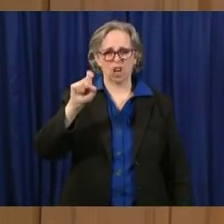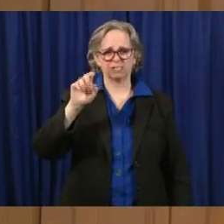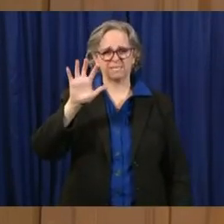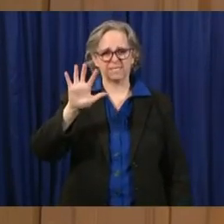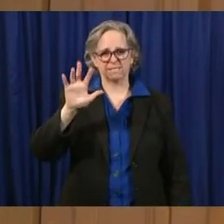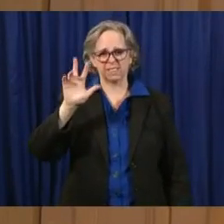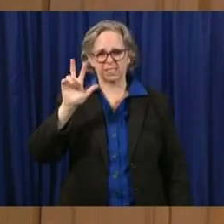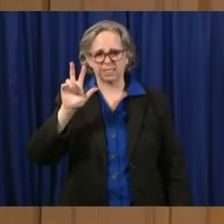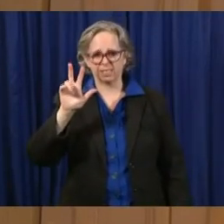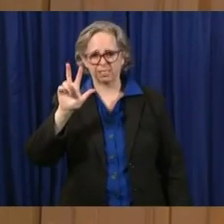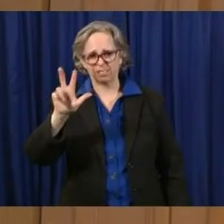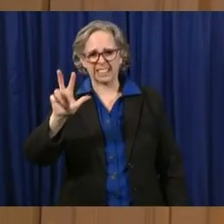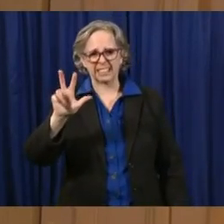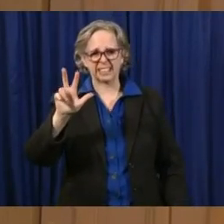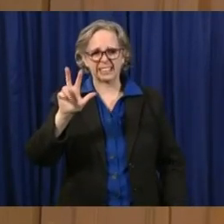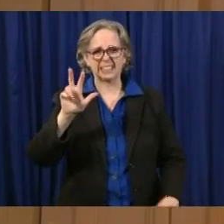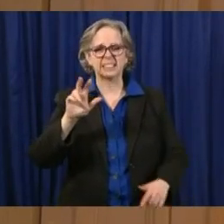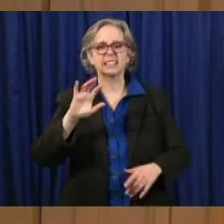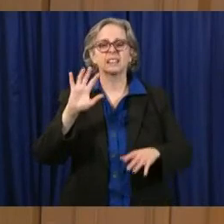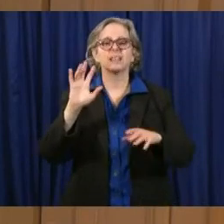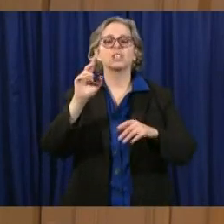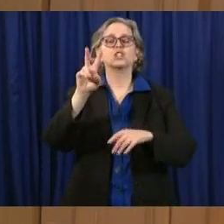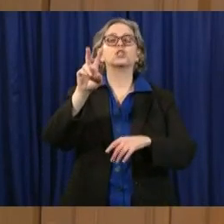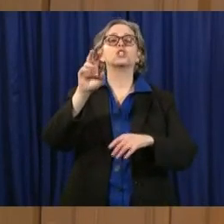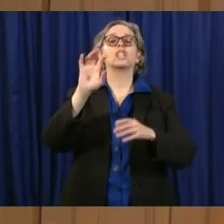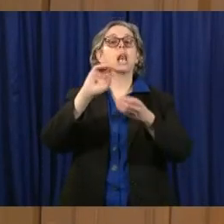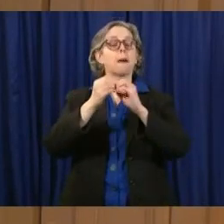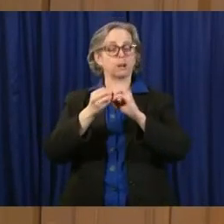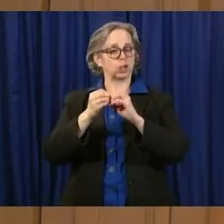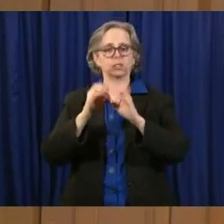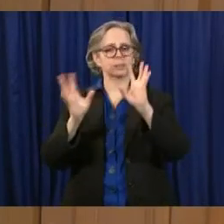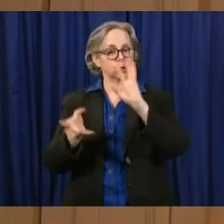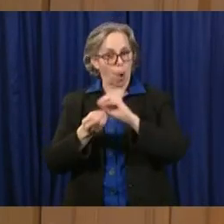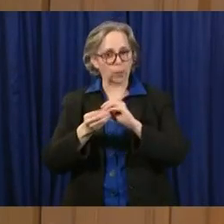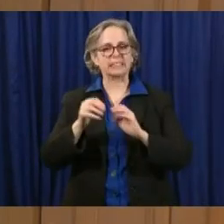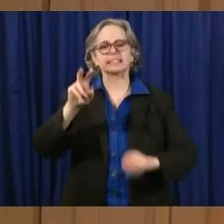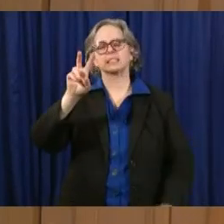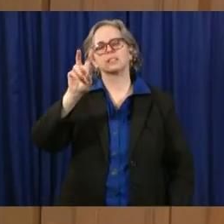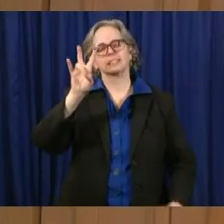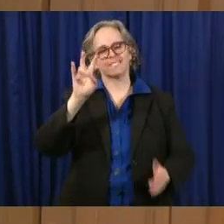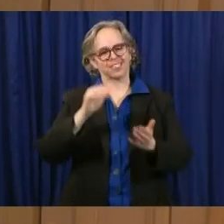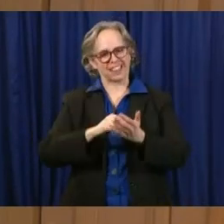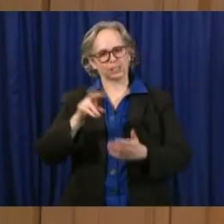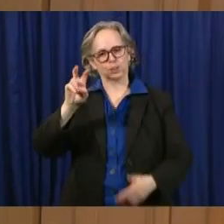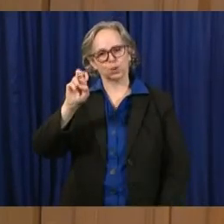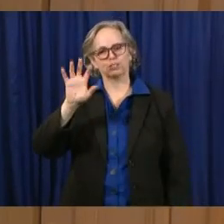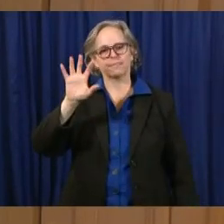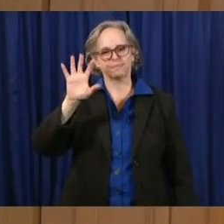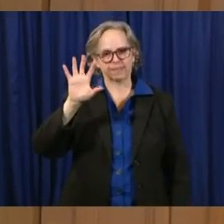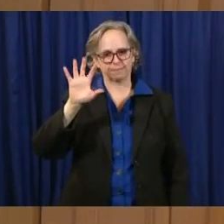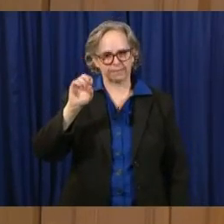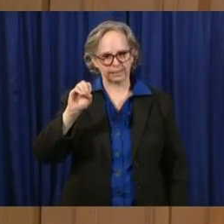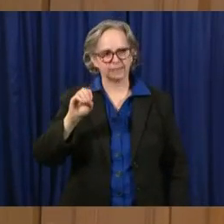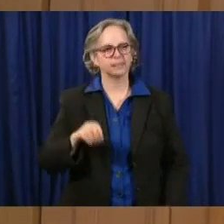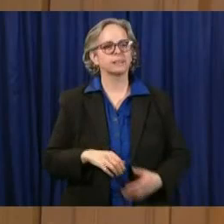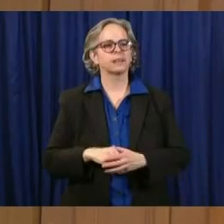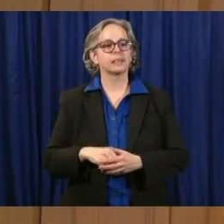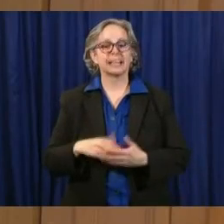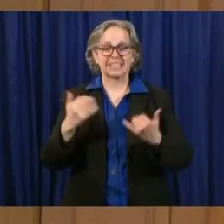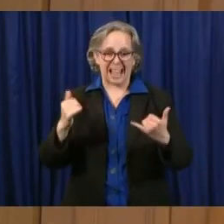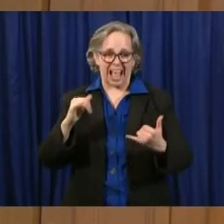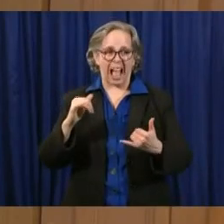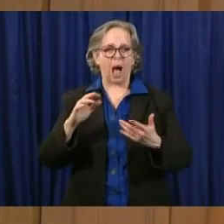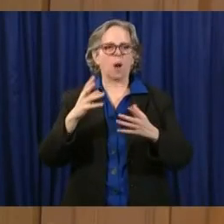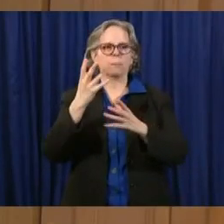cases in Ohio, and a total in Ohio of 324 deaths. We did